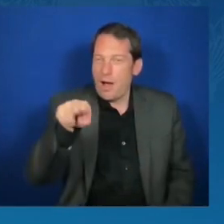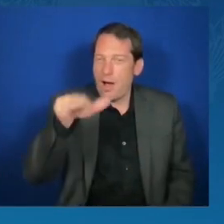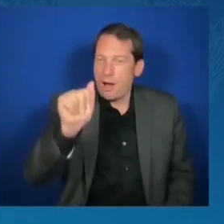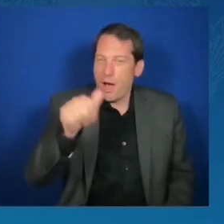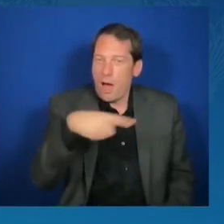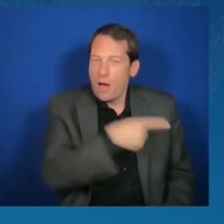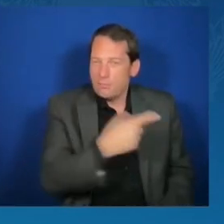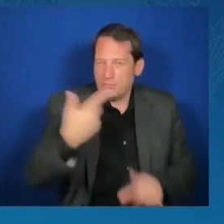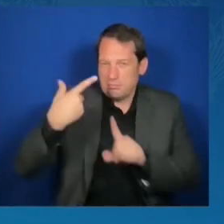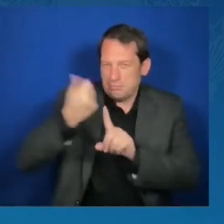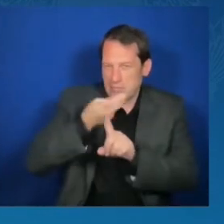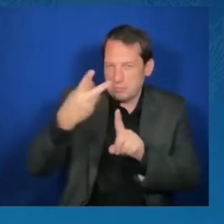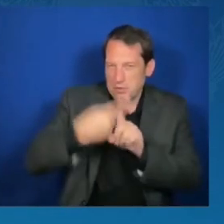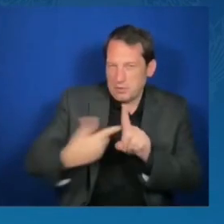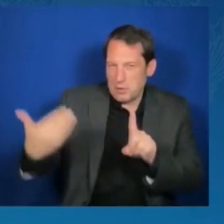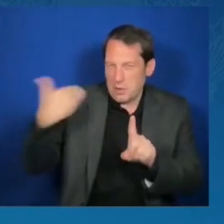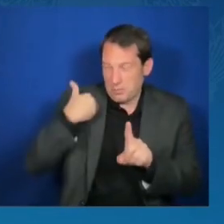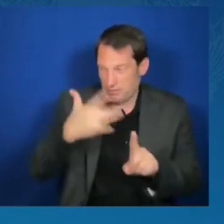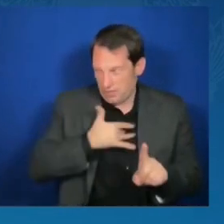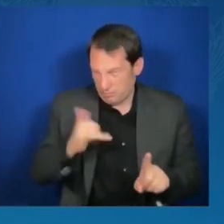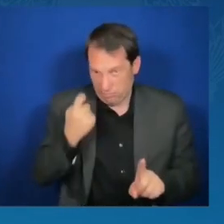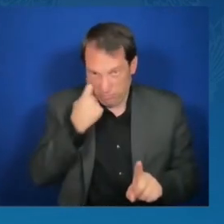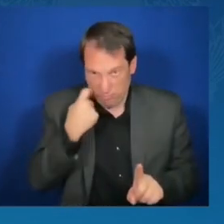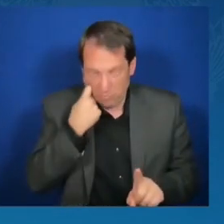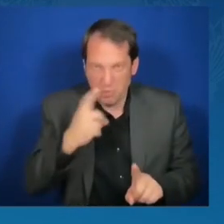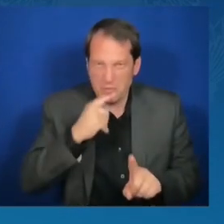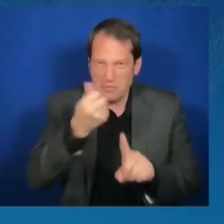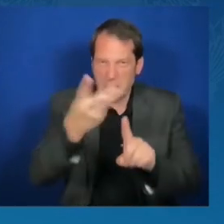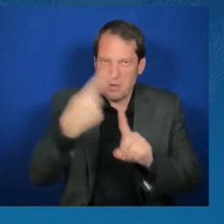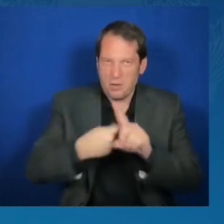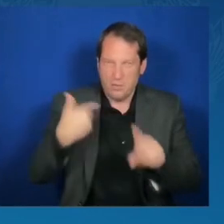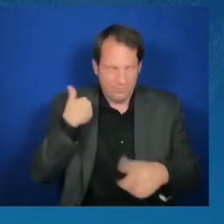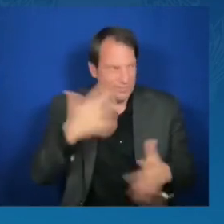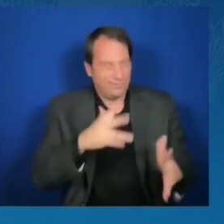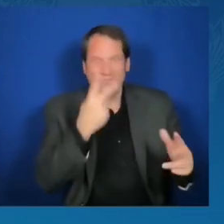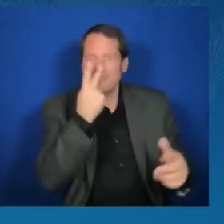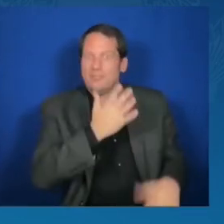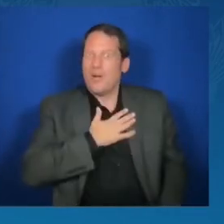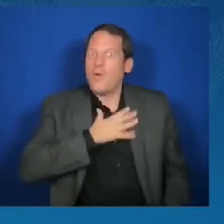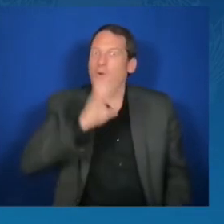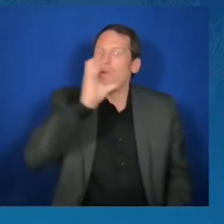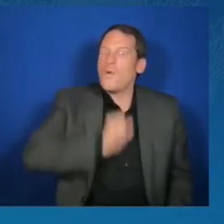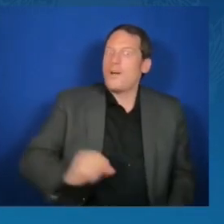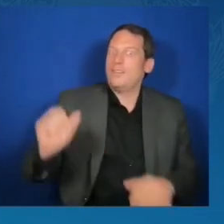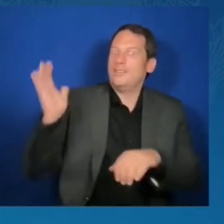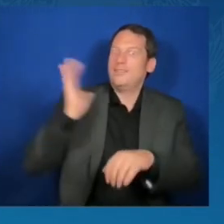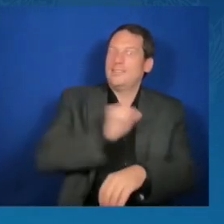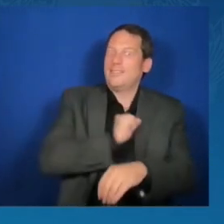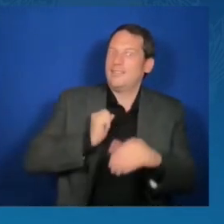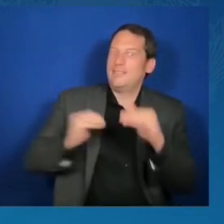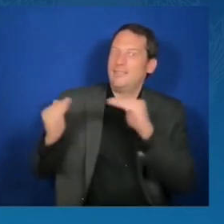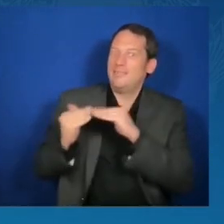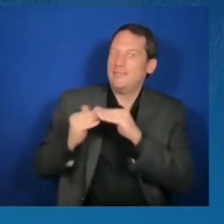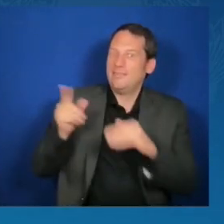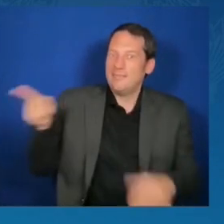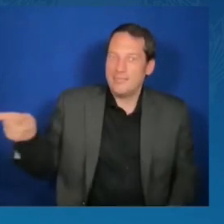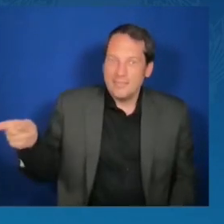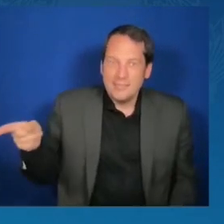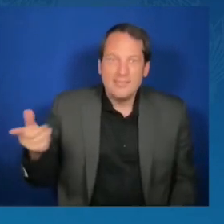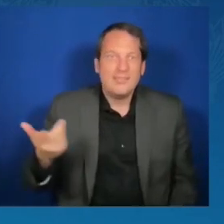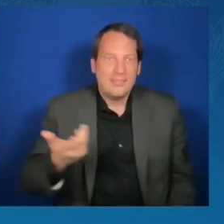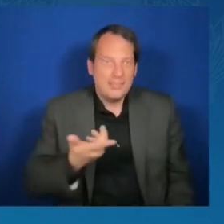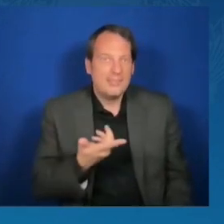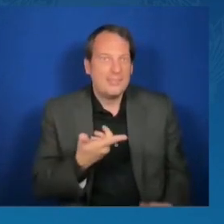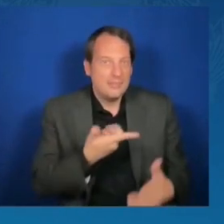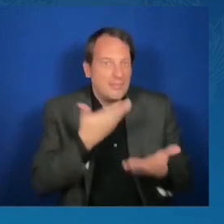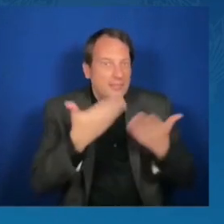challenges and the daily pressures of D.C. Maybe it was because there was a profound sense of being home. Maybe it was just because of the place in the moment. But I have